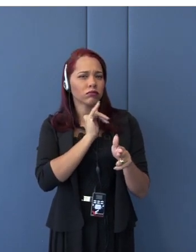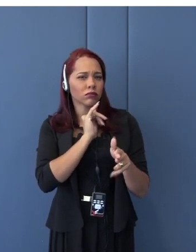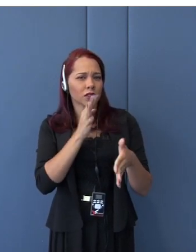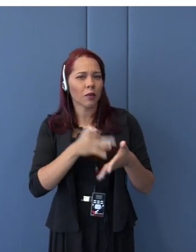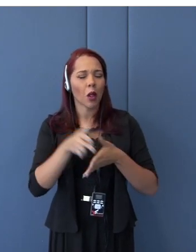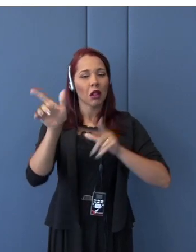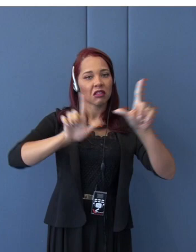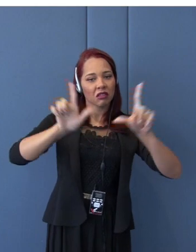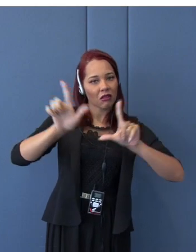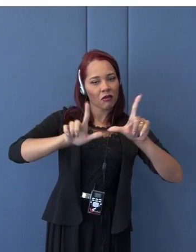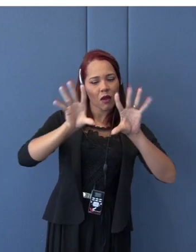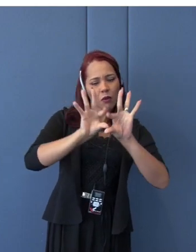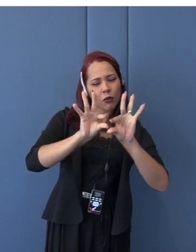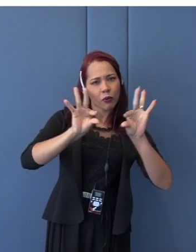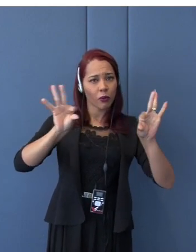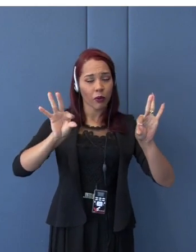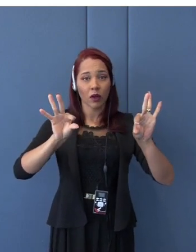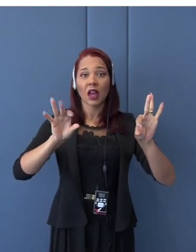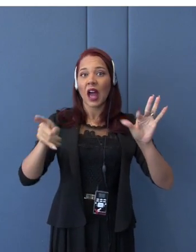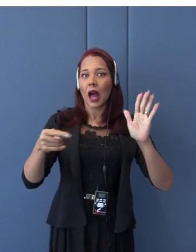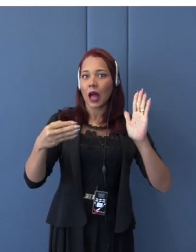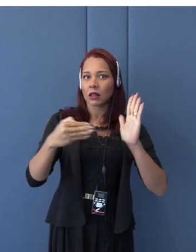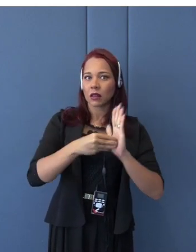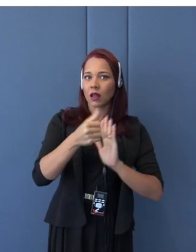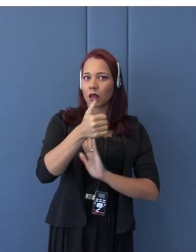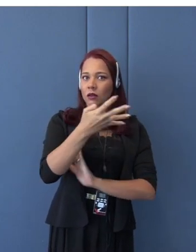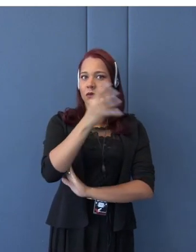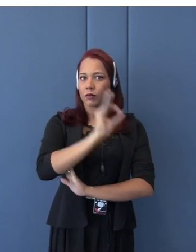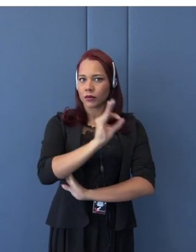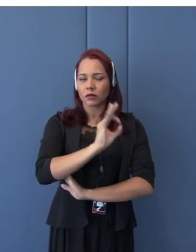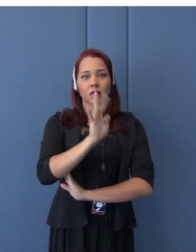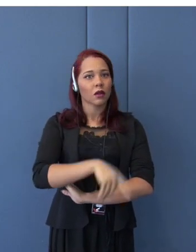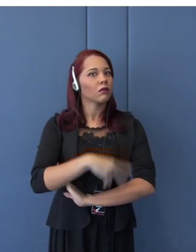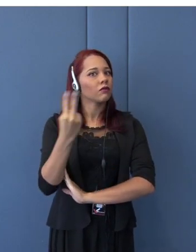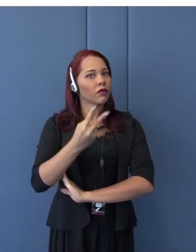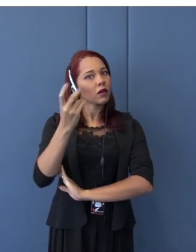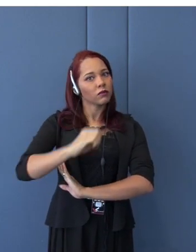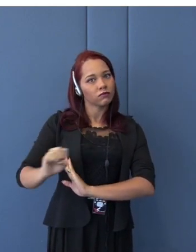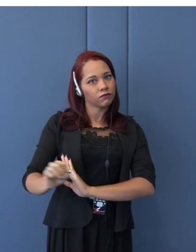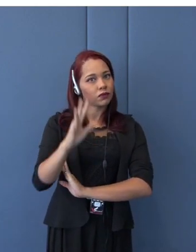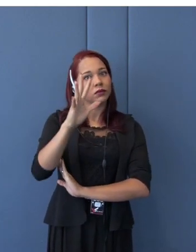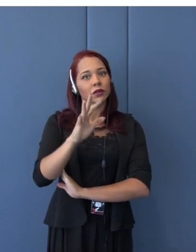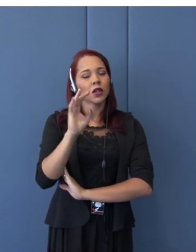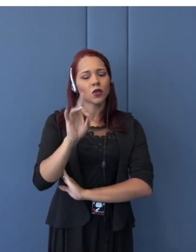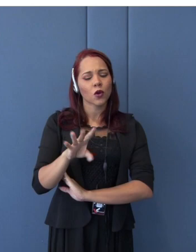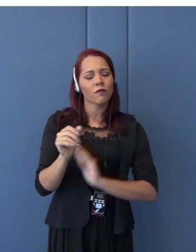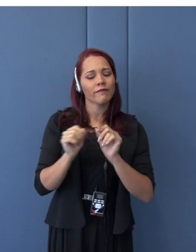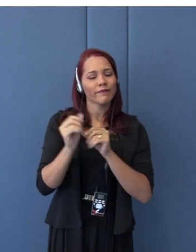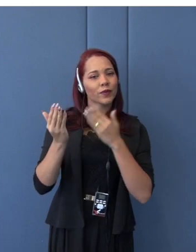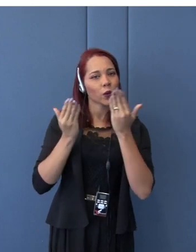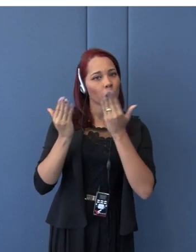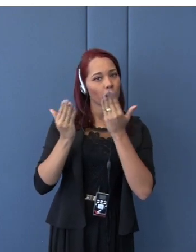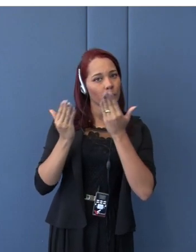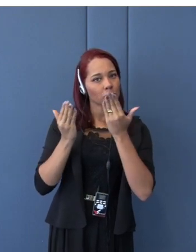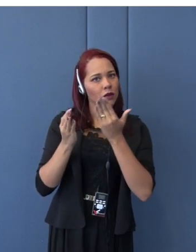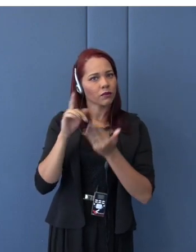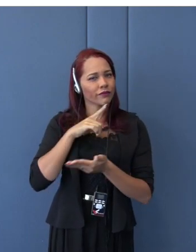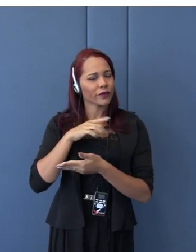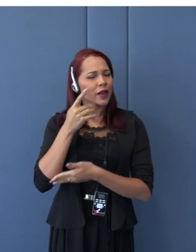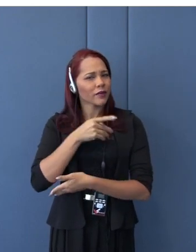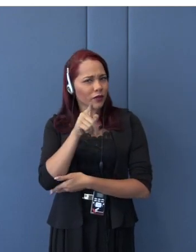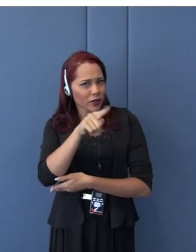up to 14%. So it's quite high. Just in comparison, do you know, do you have any idea Japanese